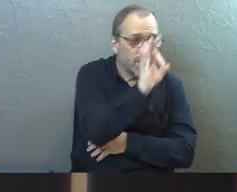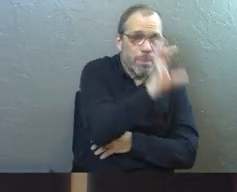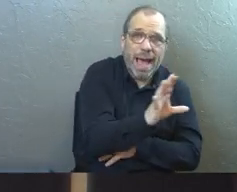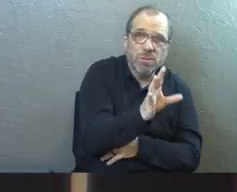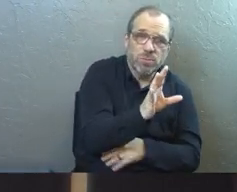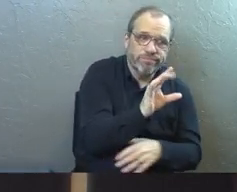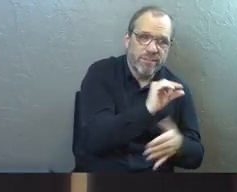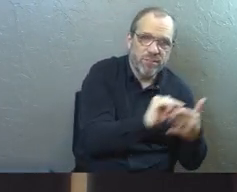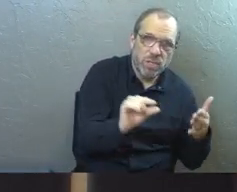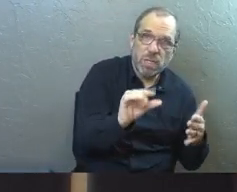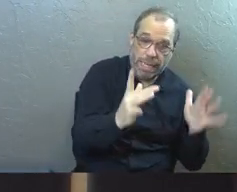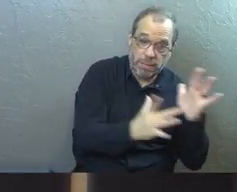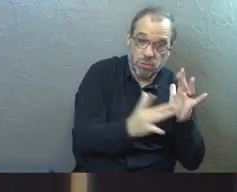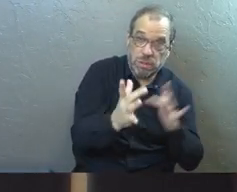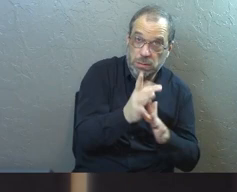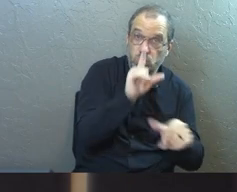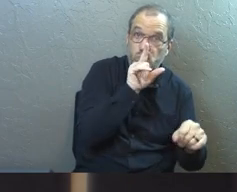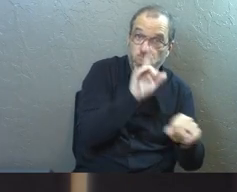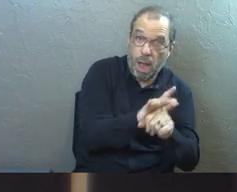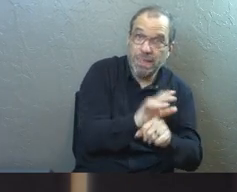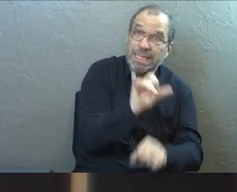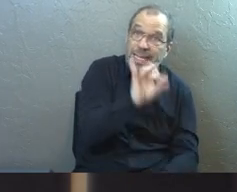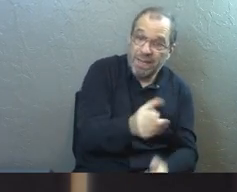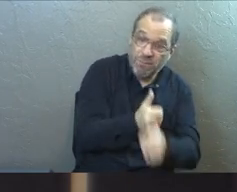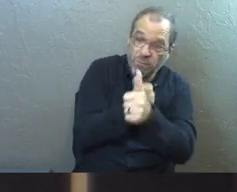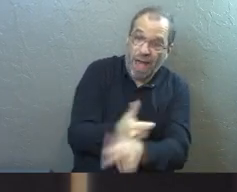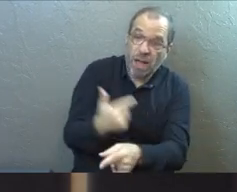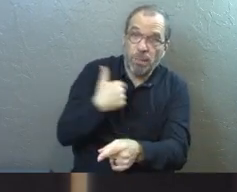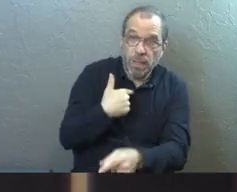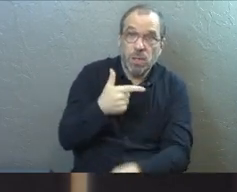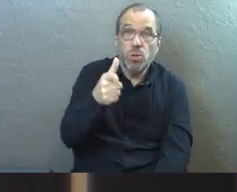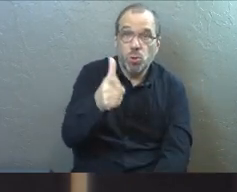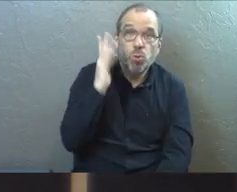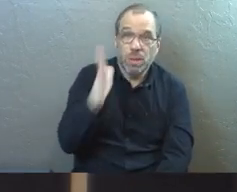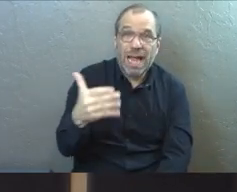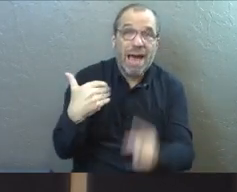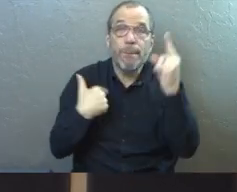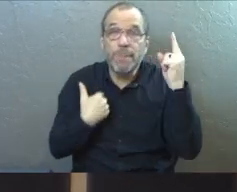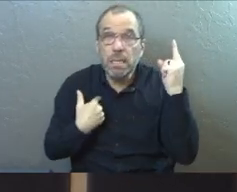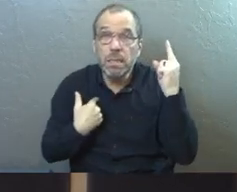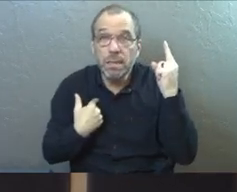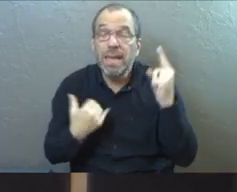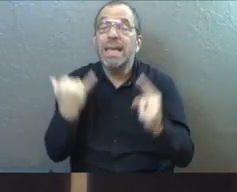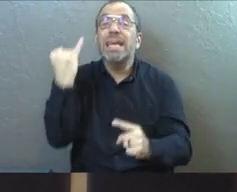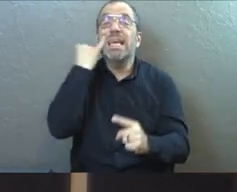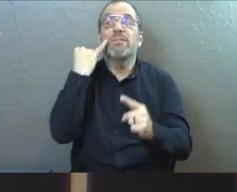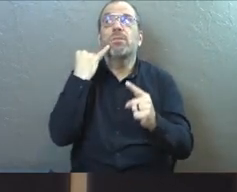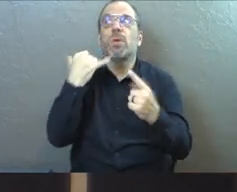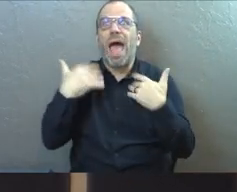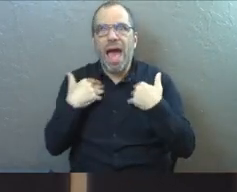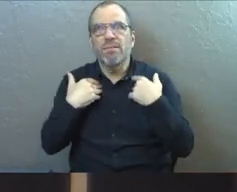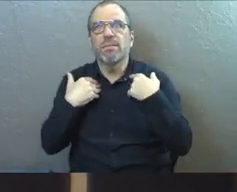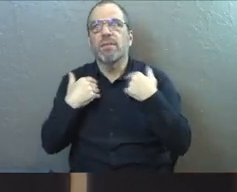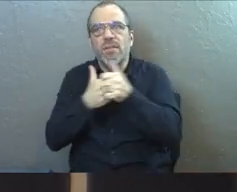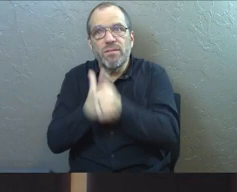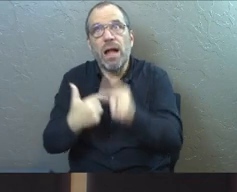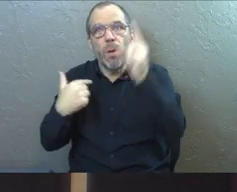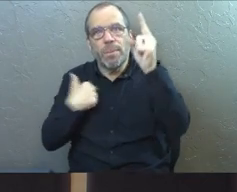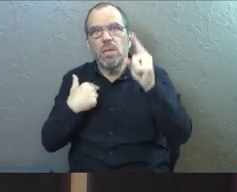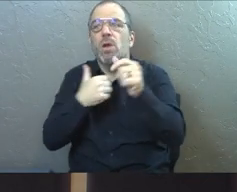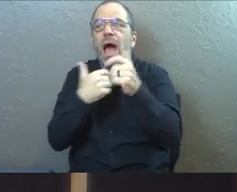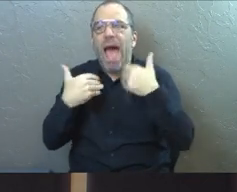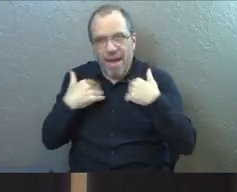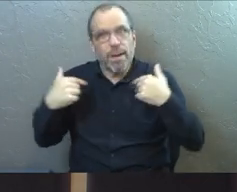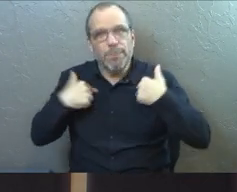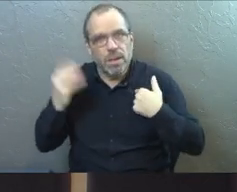this verse. He's saying what Jesus promises is, if you follow me, you'll have me. If you follow me, you will have me. says, I'm the light of the